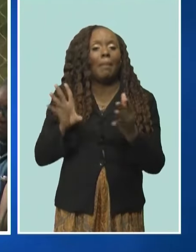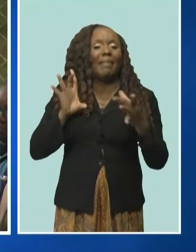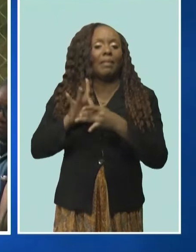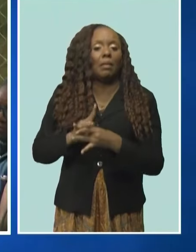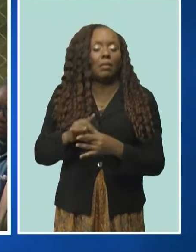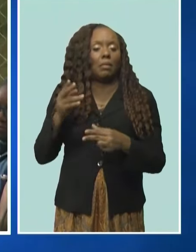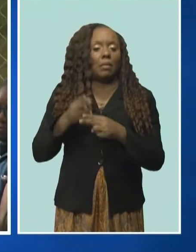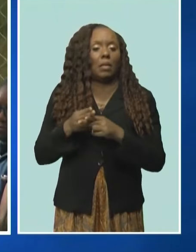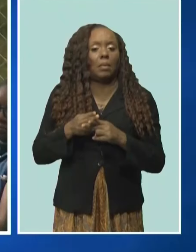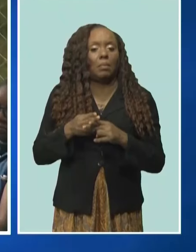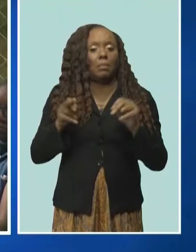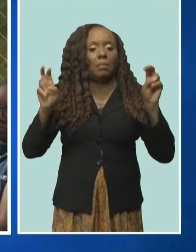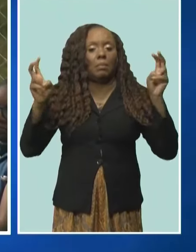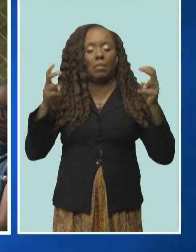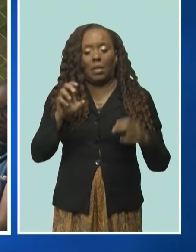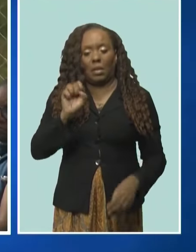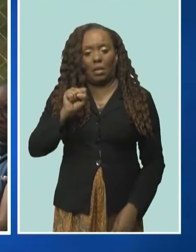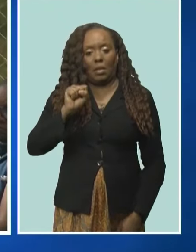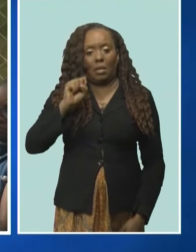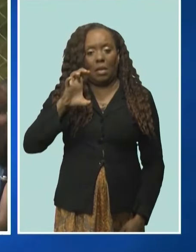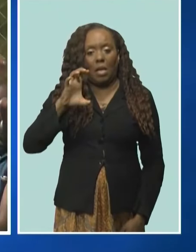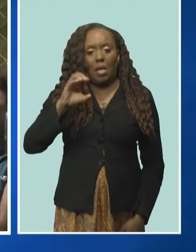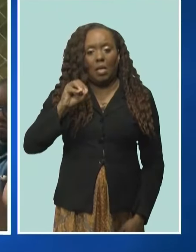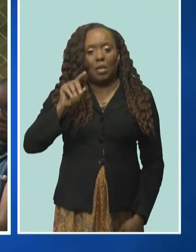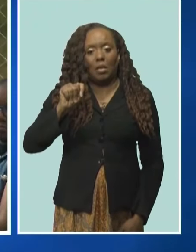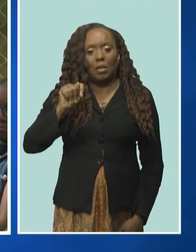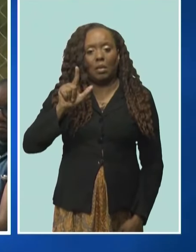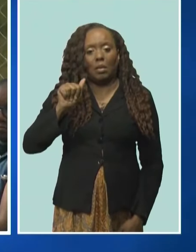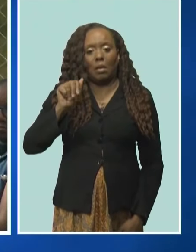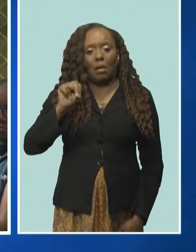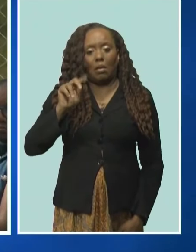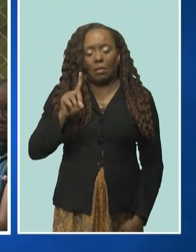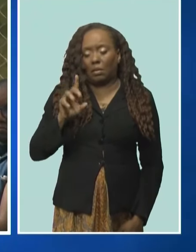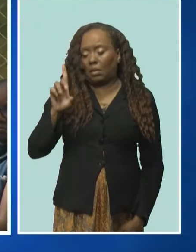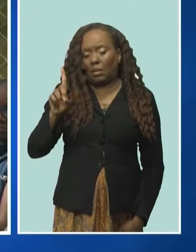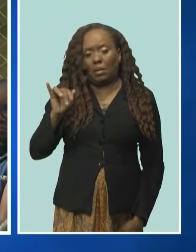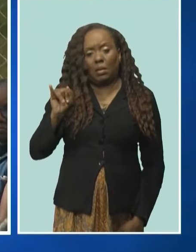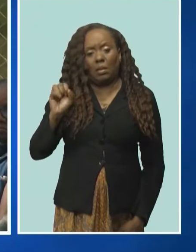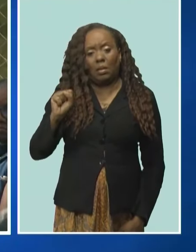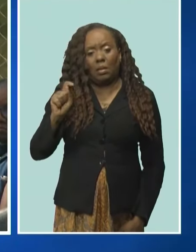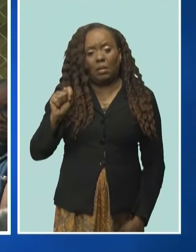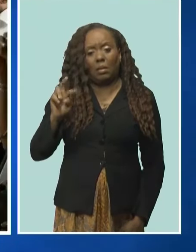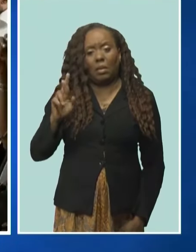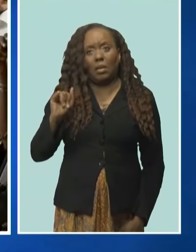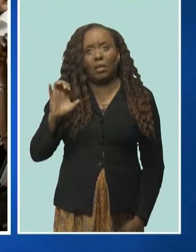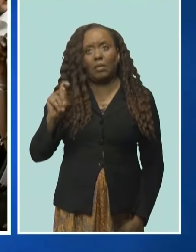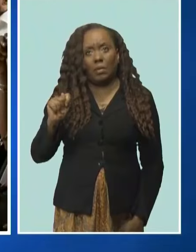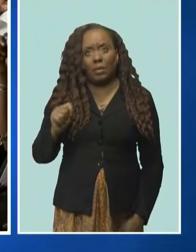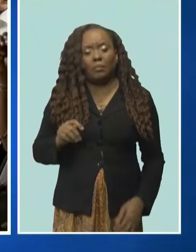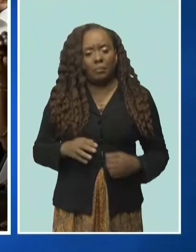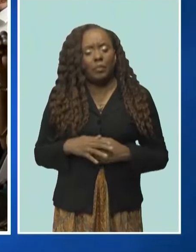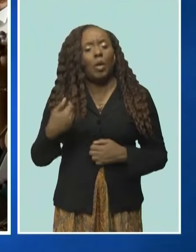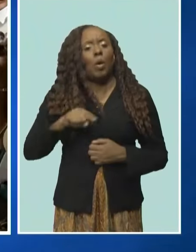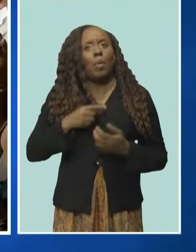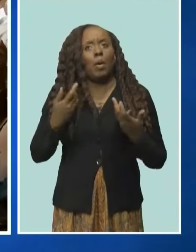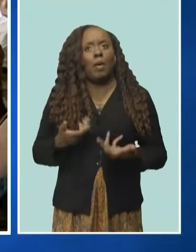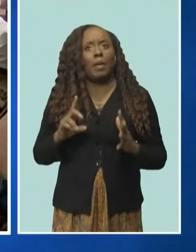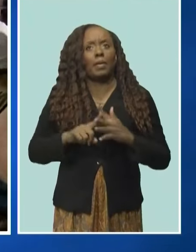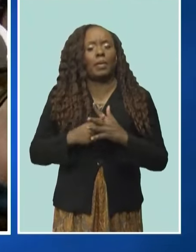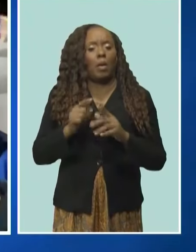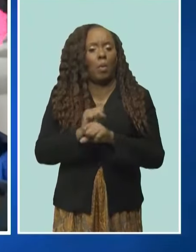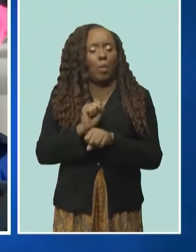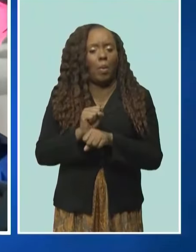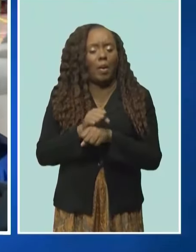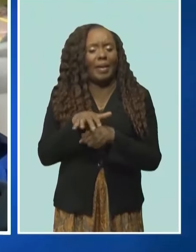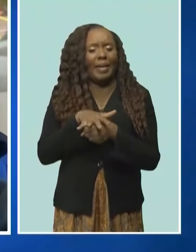see across St. John some work being done in the Glen Burnie area as well as in Margaret's area. And I'm sure that the same thing will